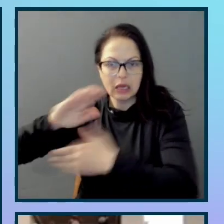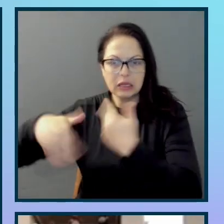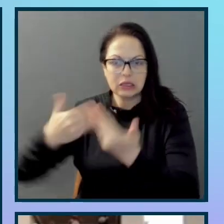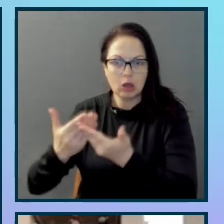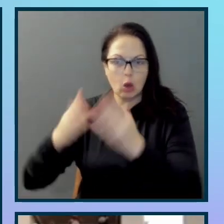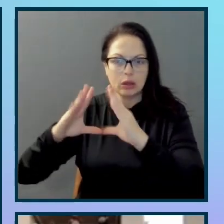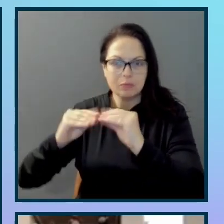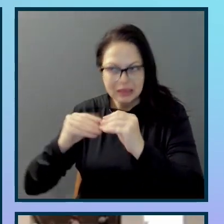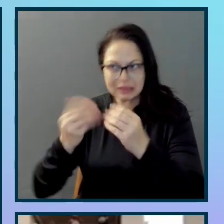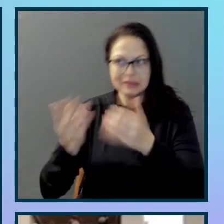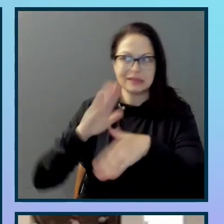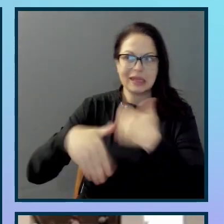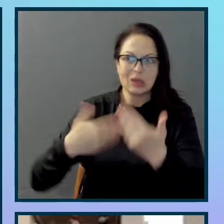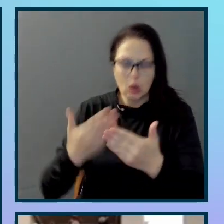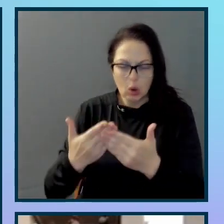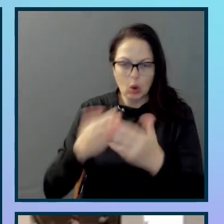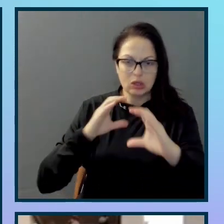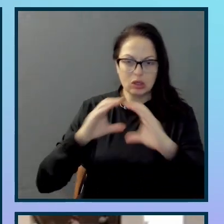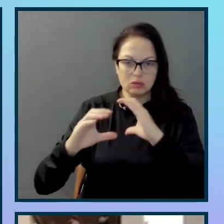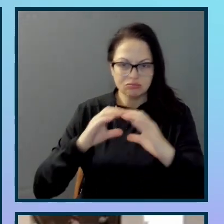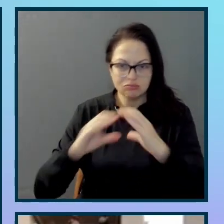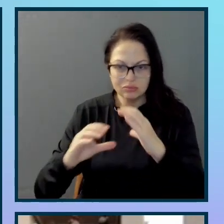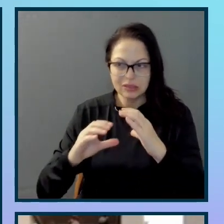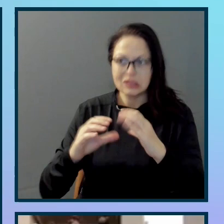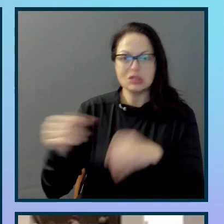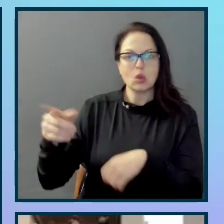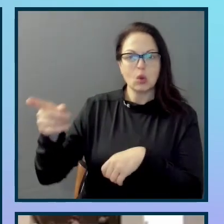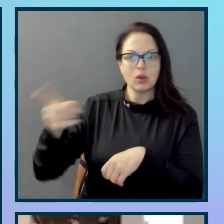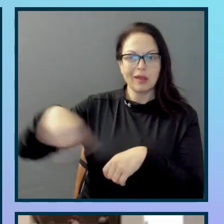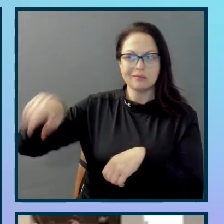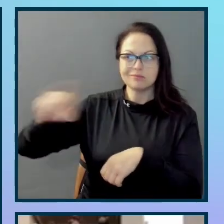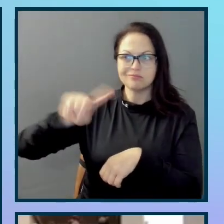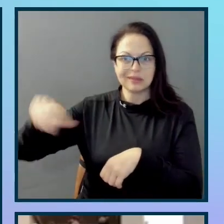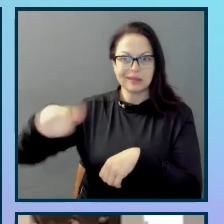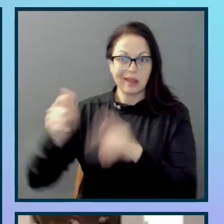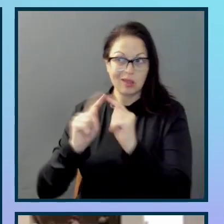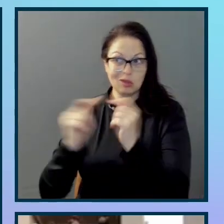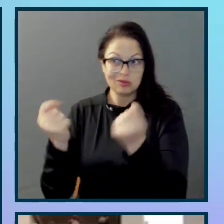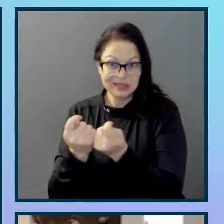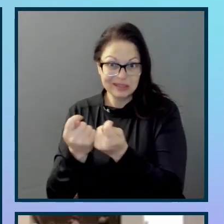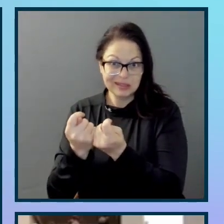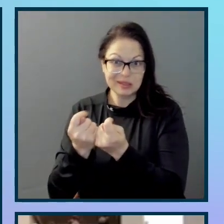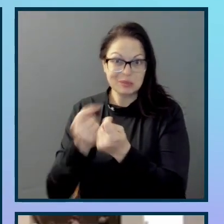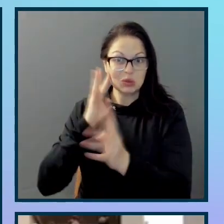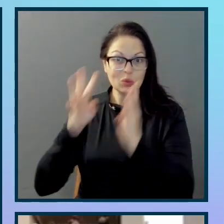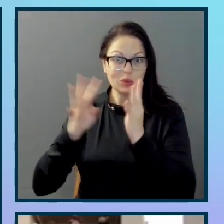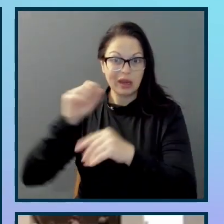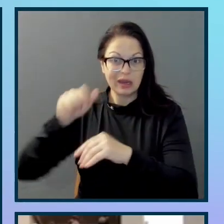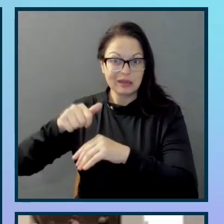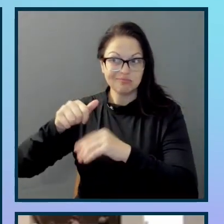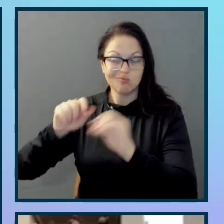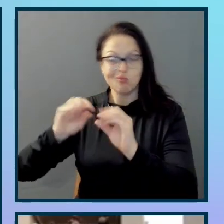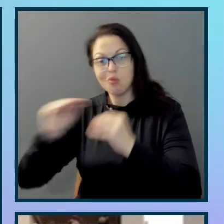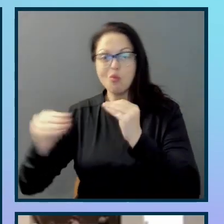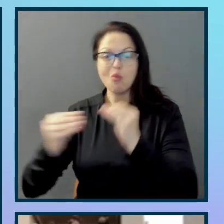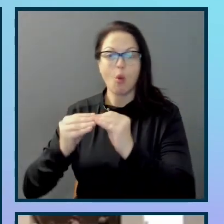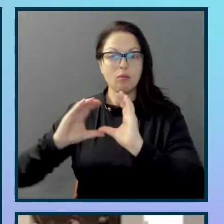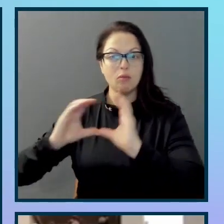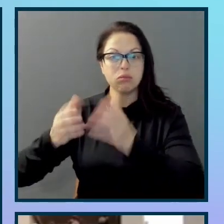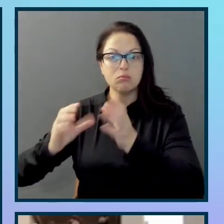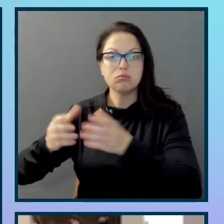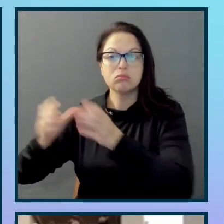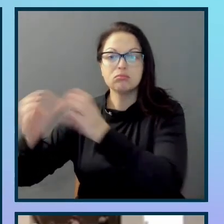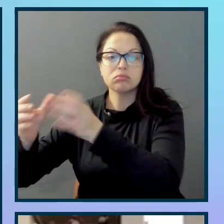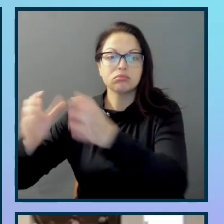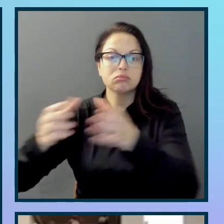five more are created by other teams still not thinking about accessibility. They become a firefighting squad working in a